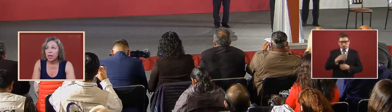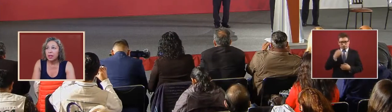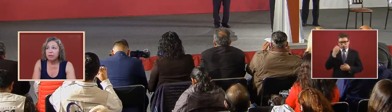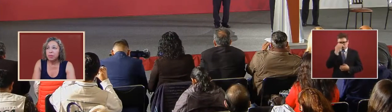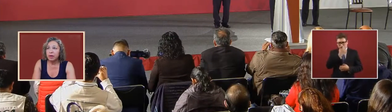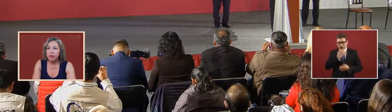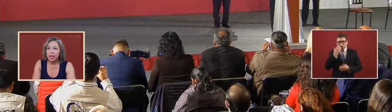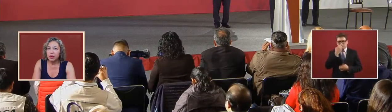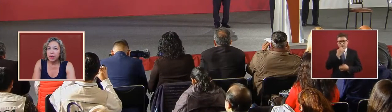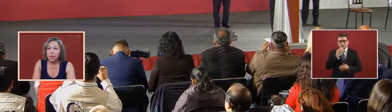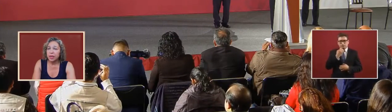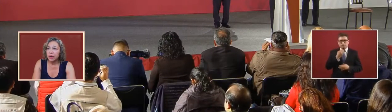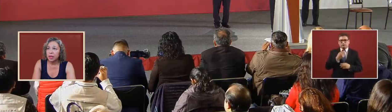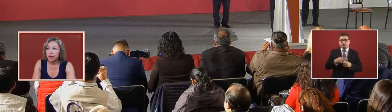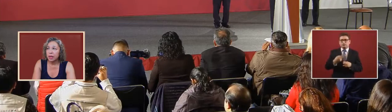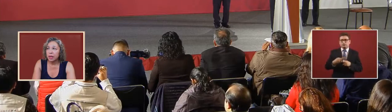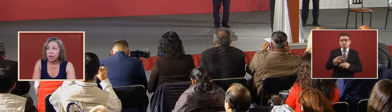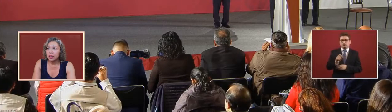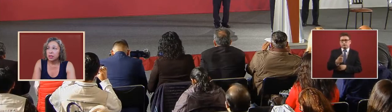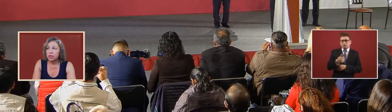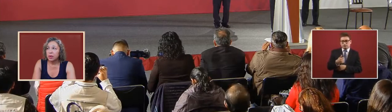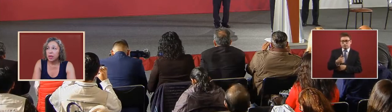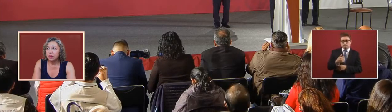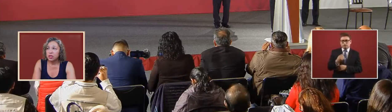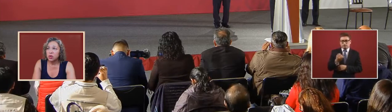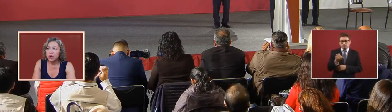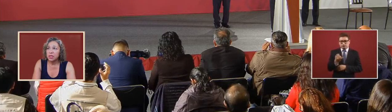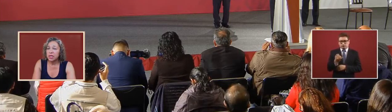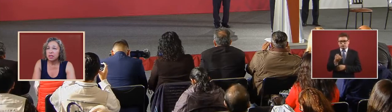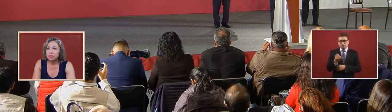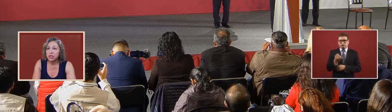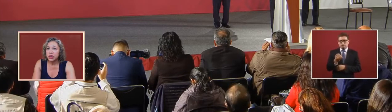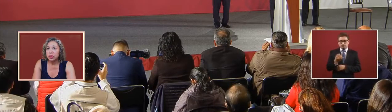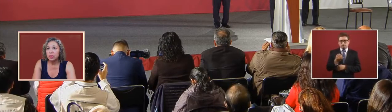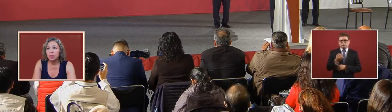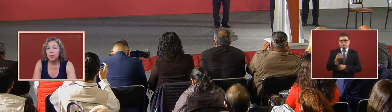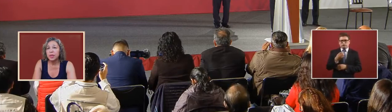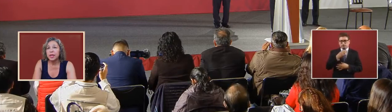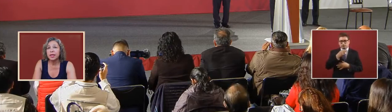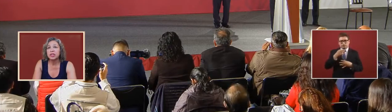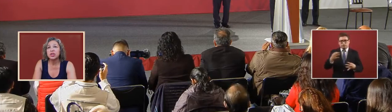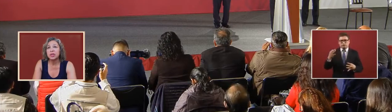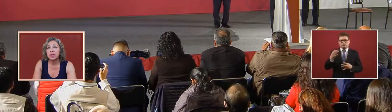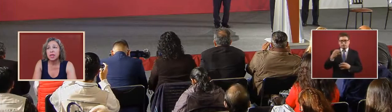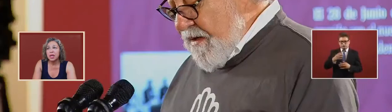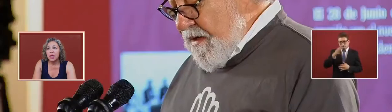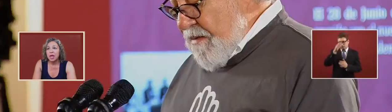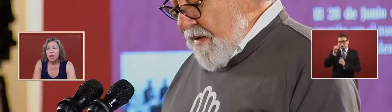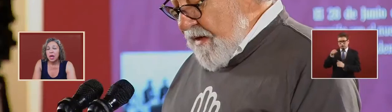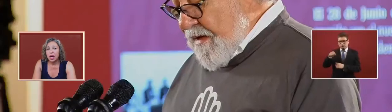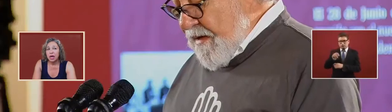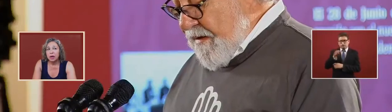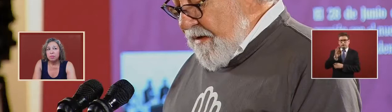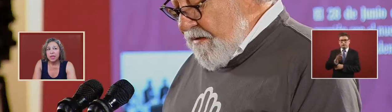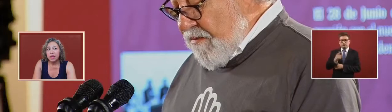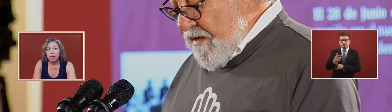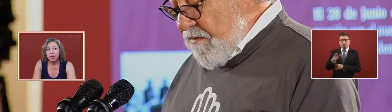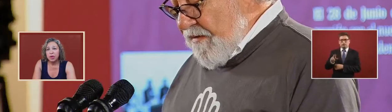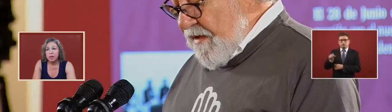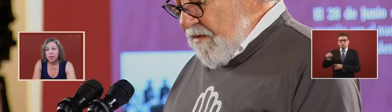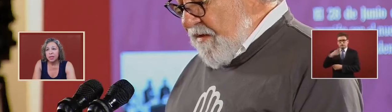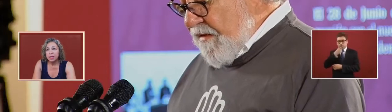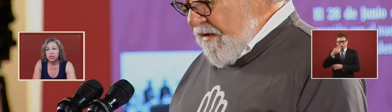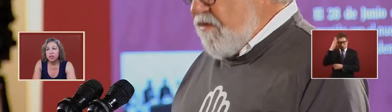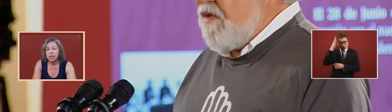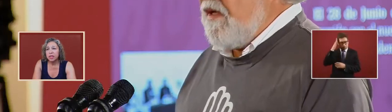and they've been evaluated so on the 26th of june when they took the uh made the